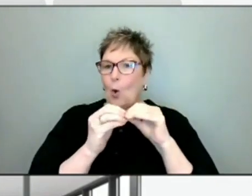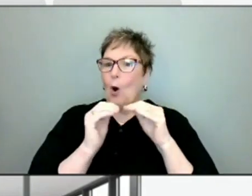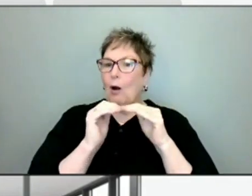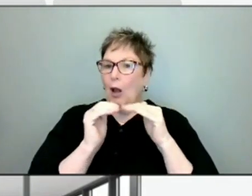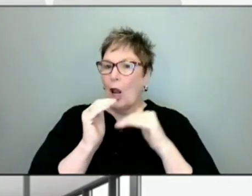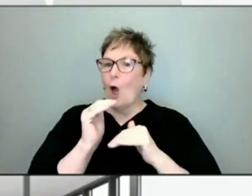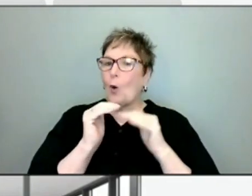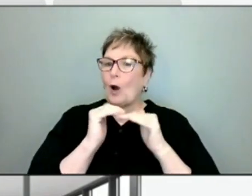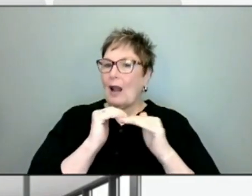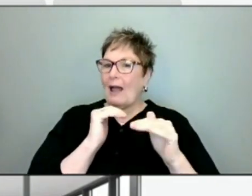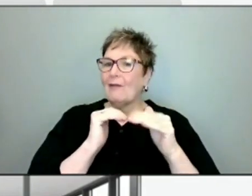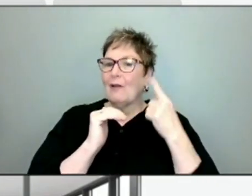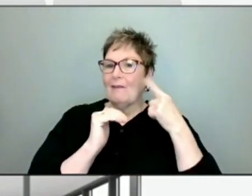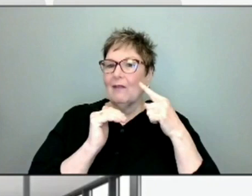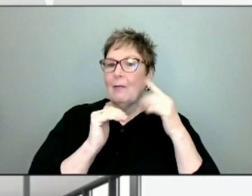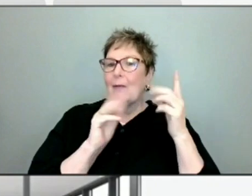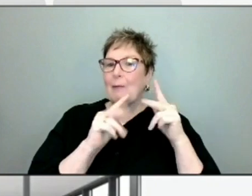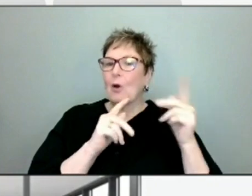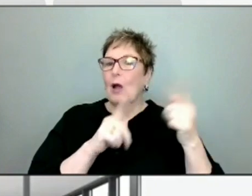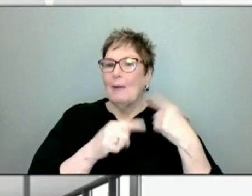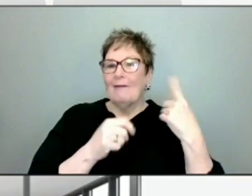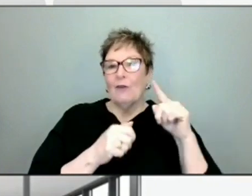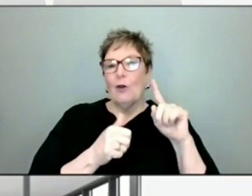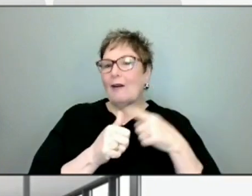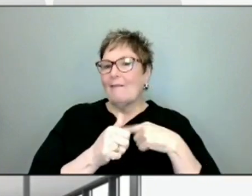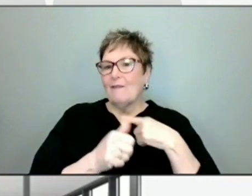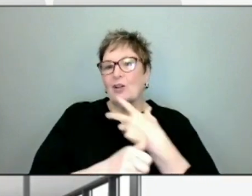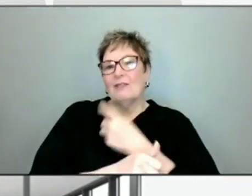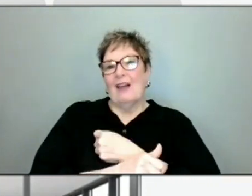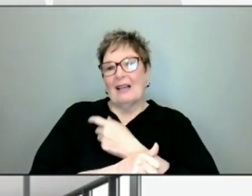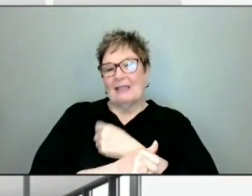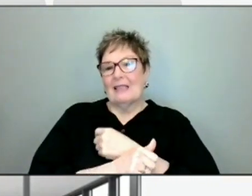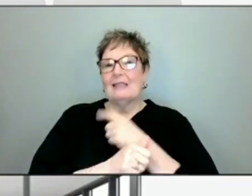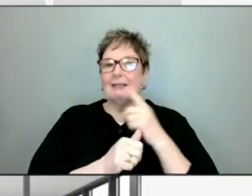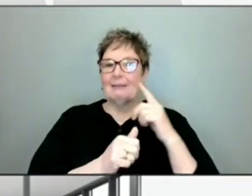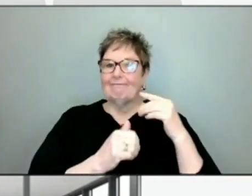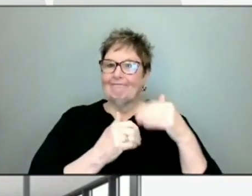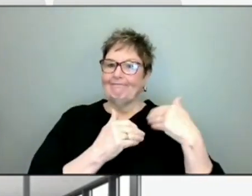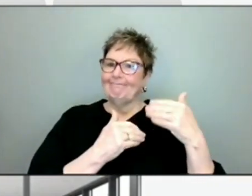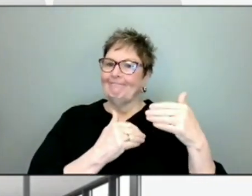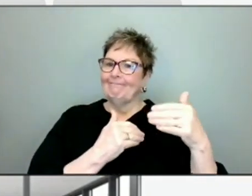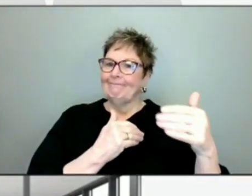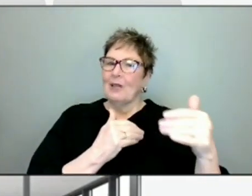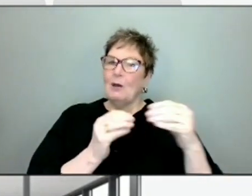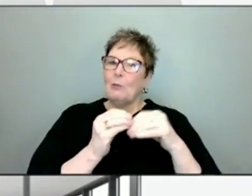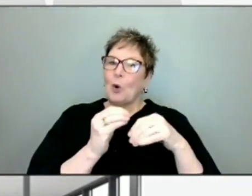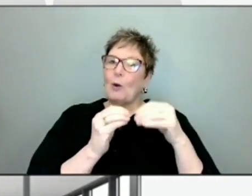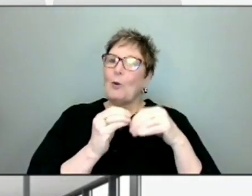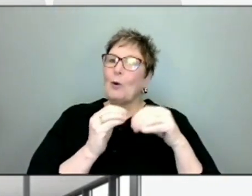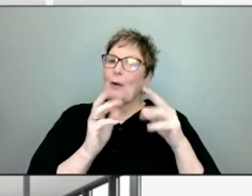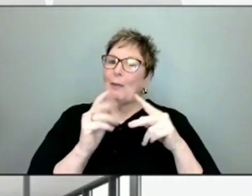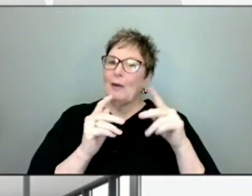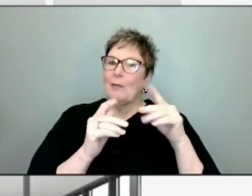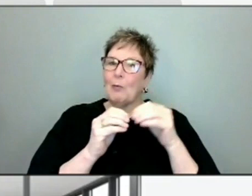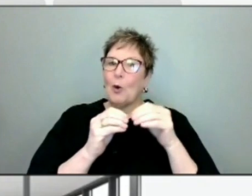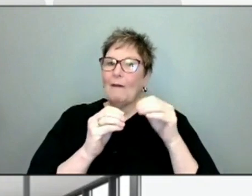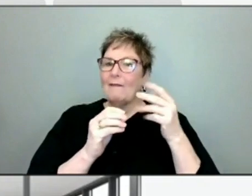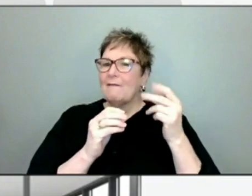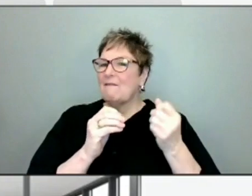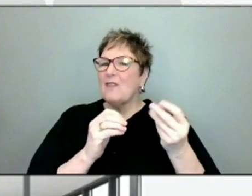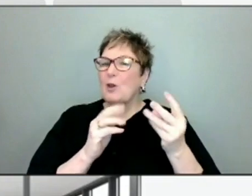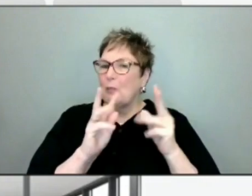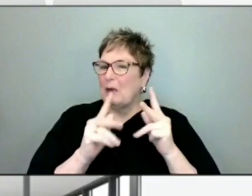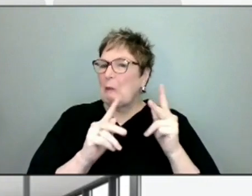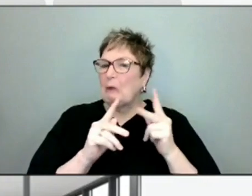coming in for first vaccines. Over time, as you know, as we got more and more people vaccinated, there were fewer and fewer fewer people